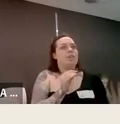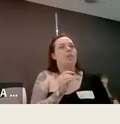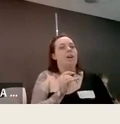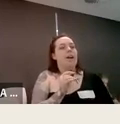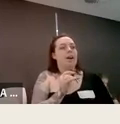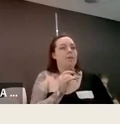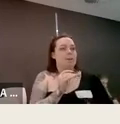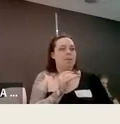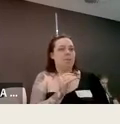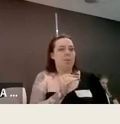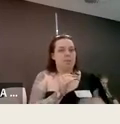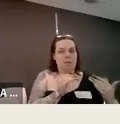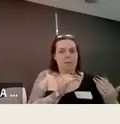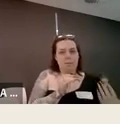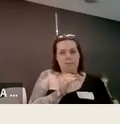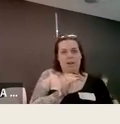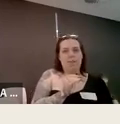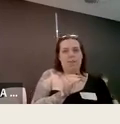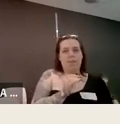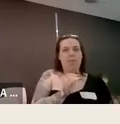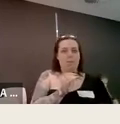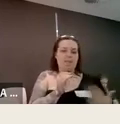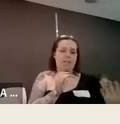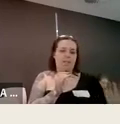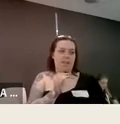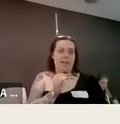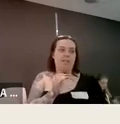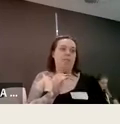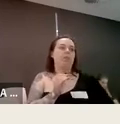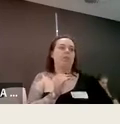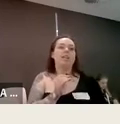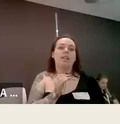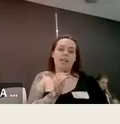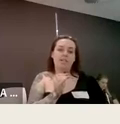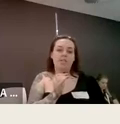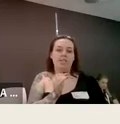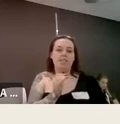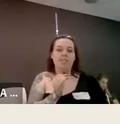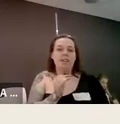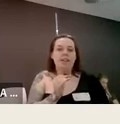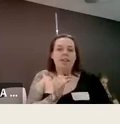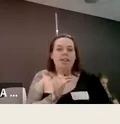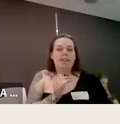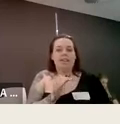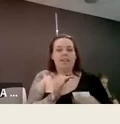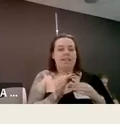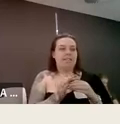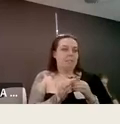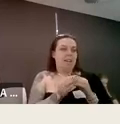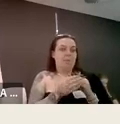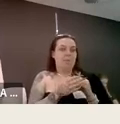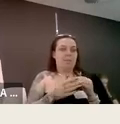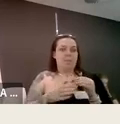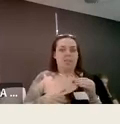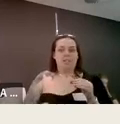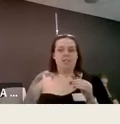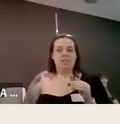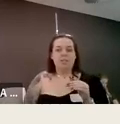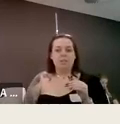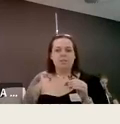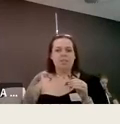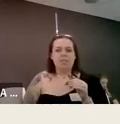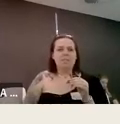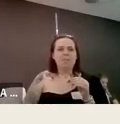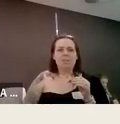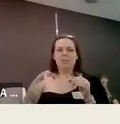show how to be to support disabled staff with meeting their needs in order to educate students and i mean it helps their